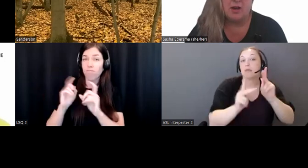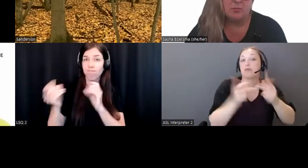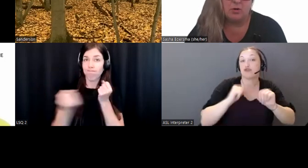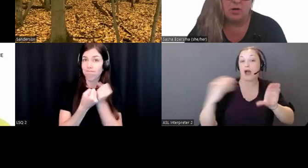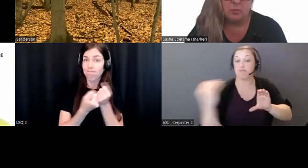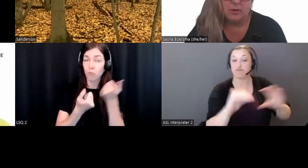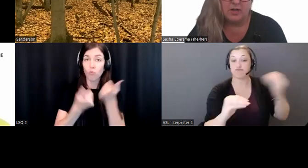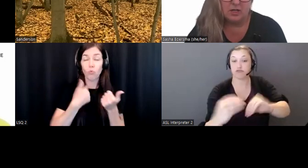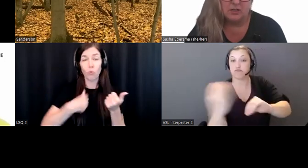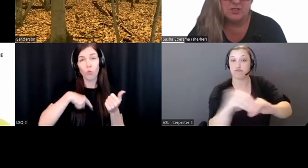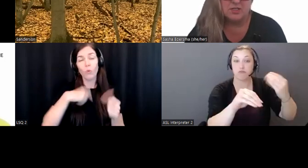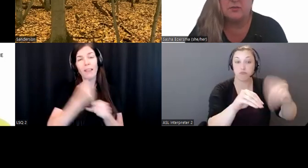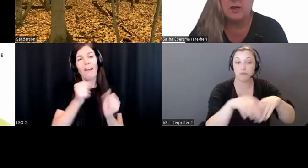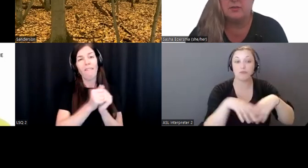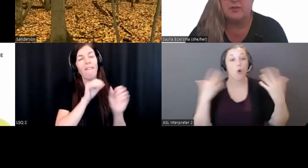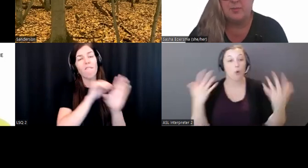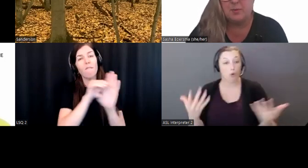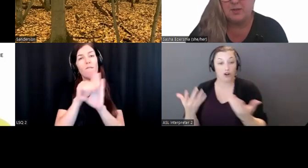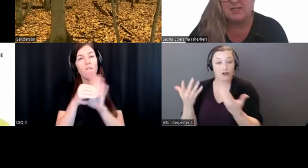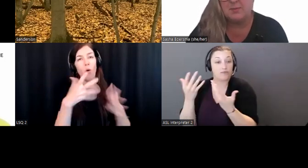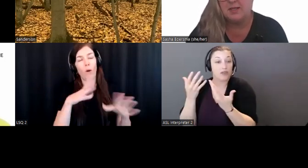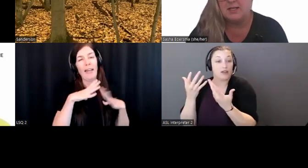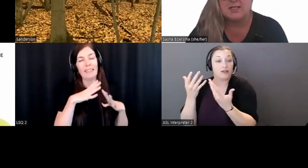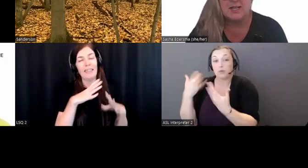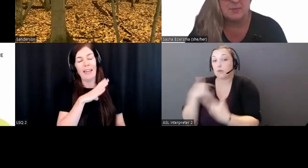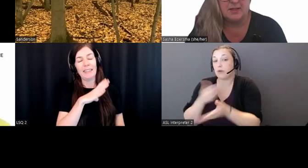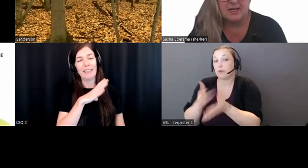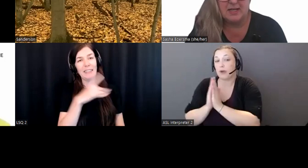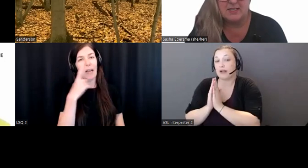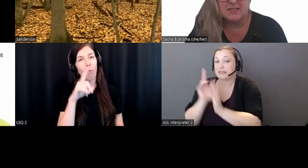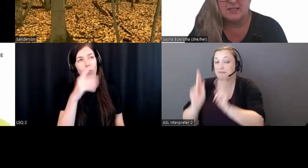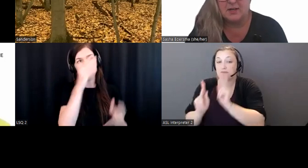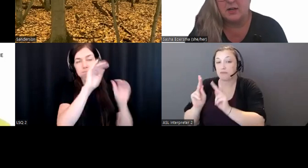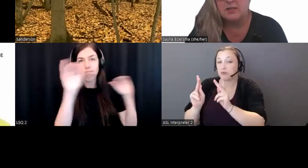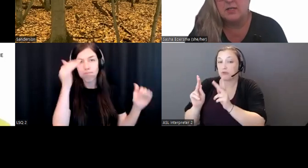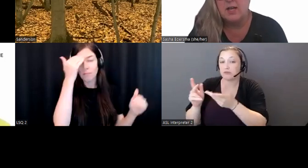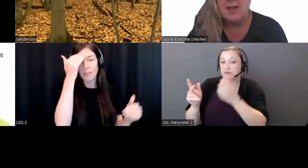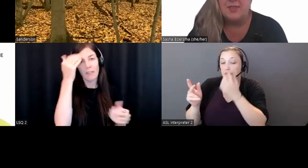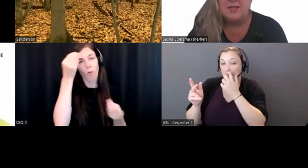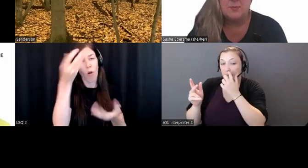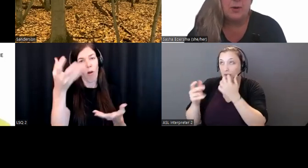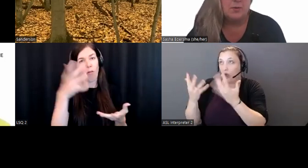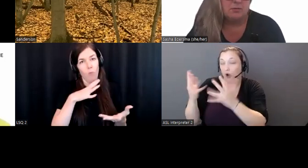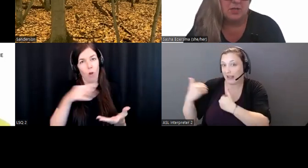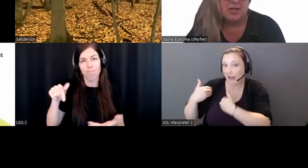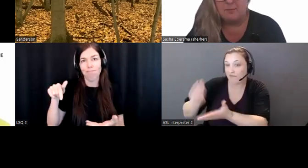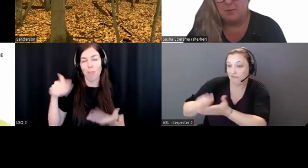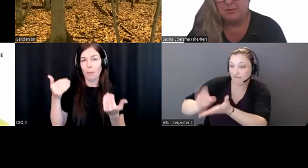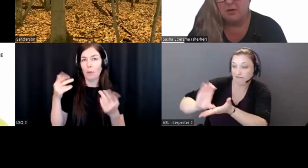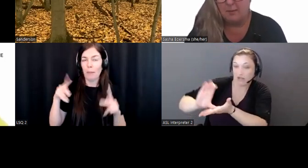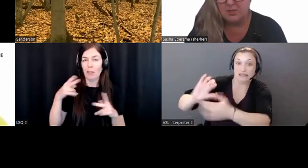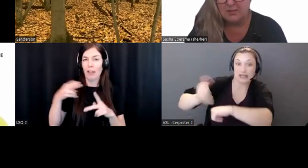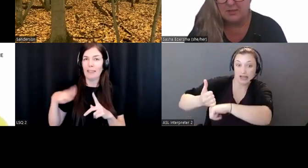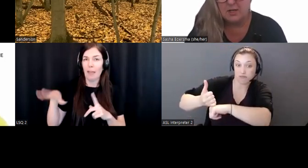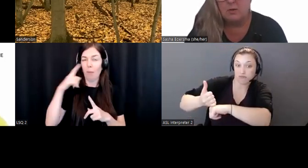that they are more aware and inclusive of people with disabilities, accessibility needs, et cetera? At this point, we're looking at